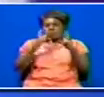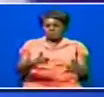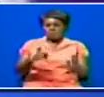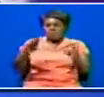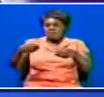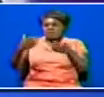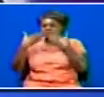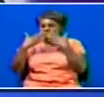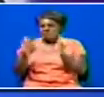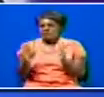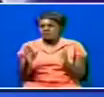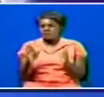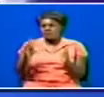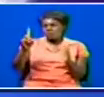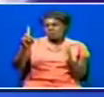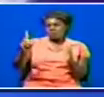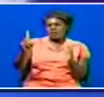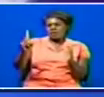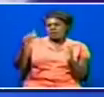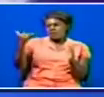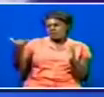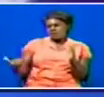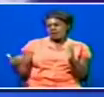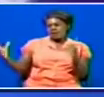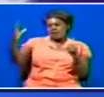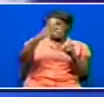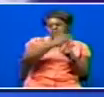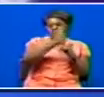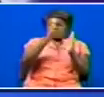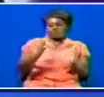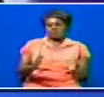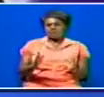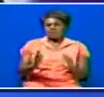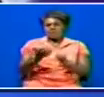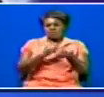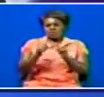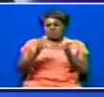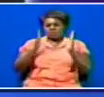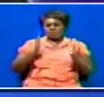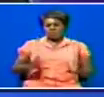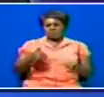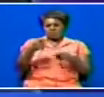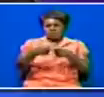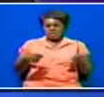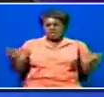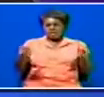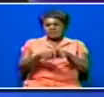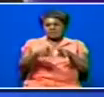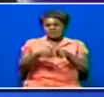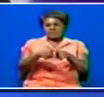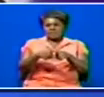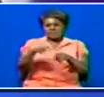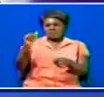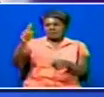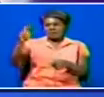issued out. There is one that has the Young Achievers Award to the sports personality of the year and also to the arts personality